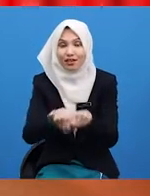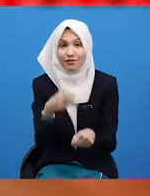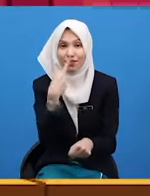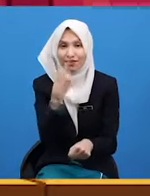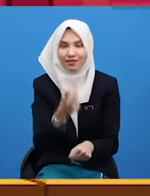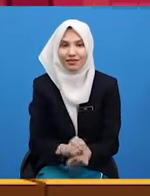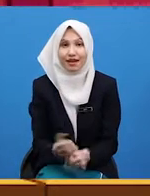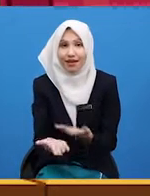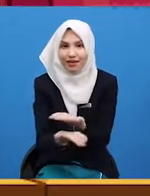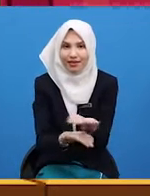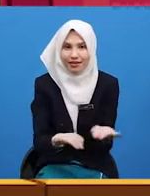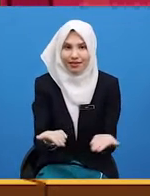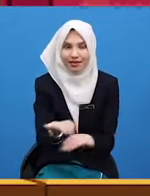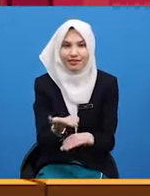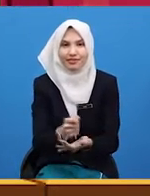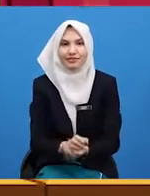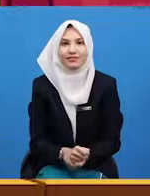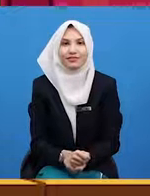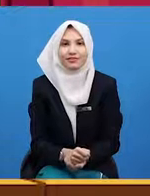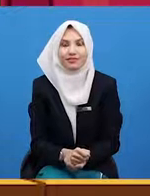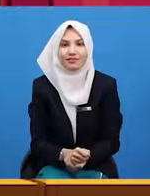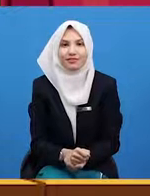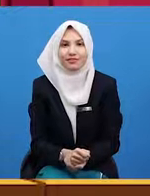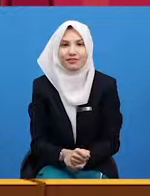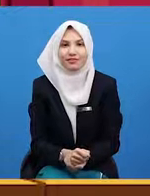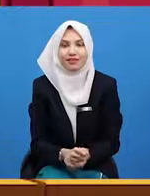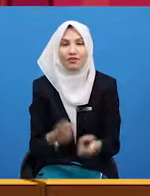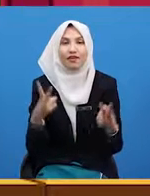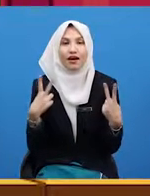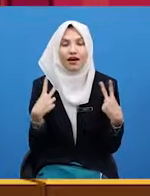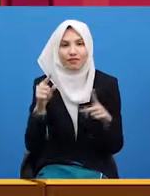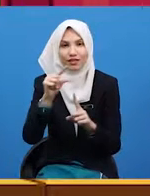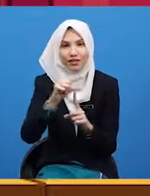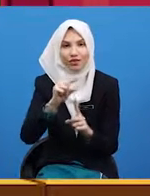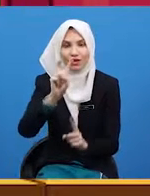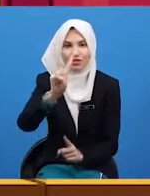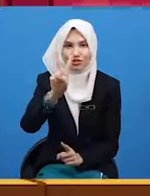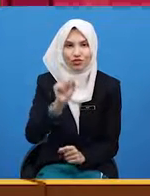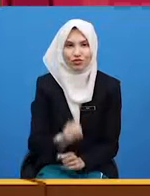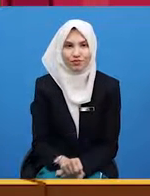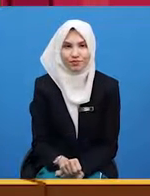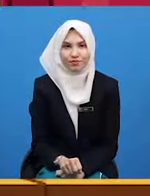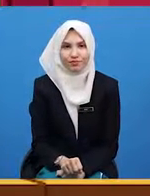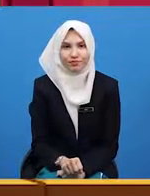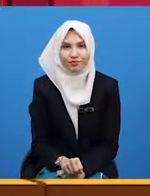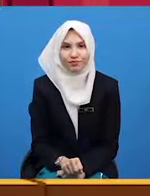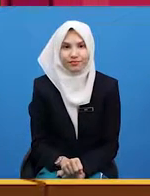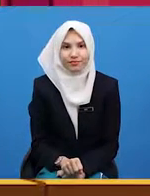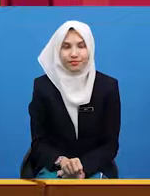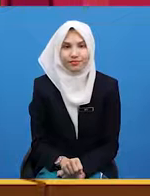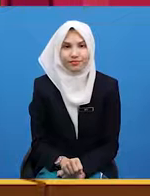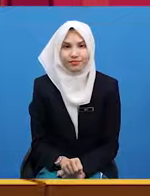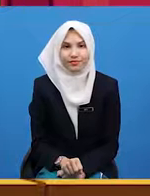here, in all of these, we have the words 2. In this context,